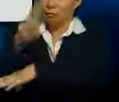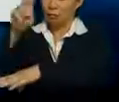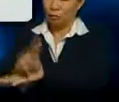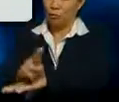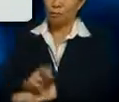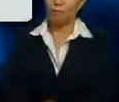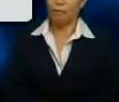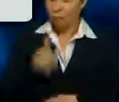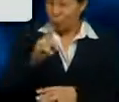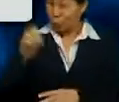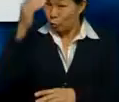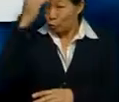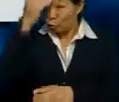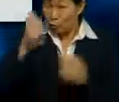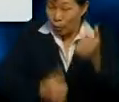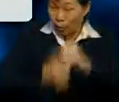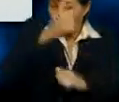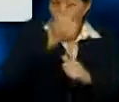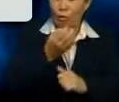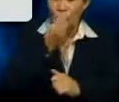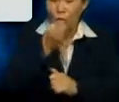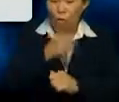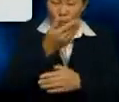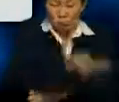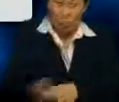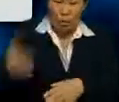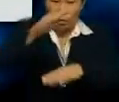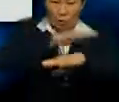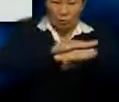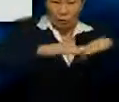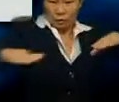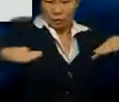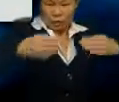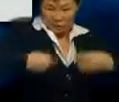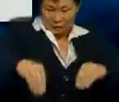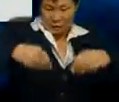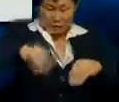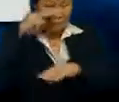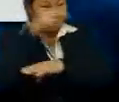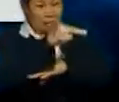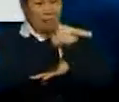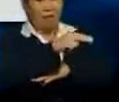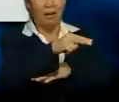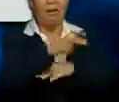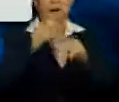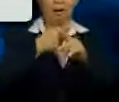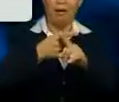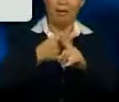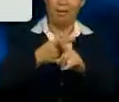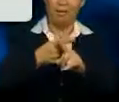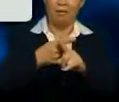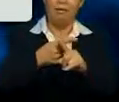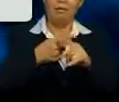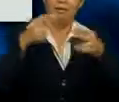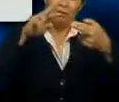Do you know that most of the food products that you see on the shelves of the sundry shops and such are somehow or rather related